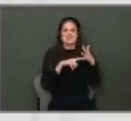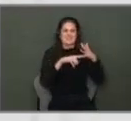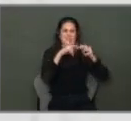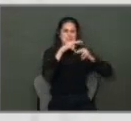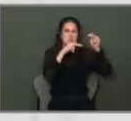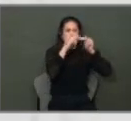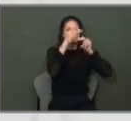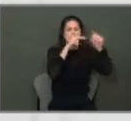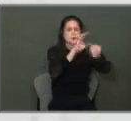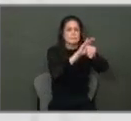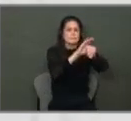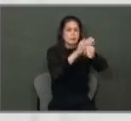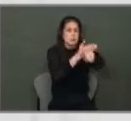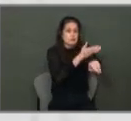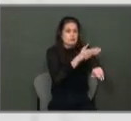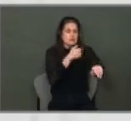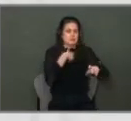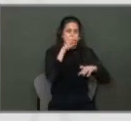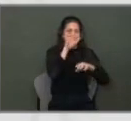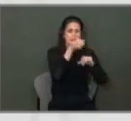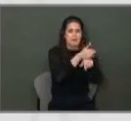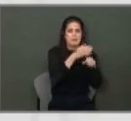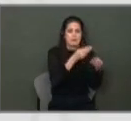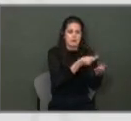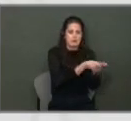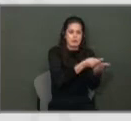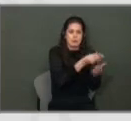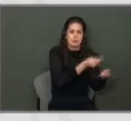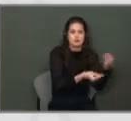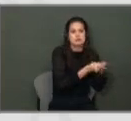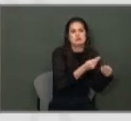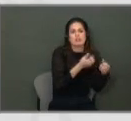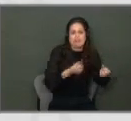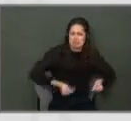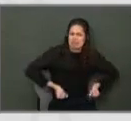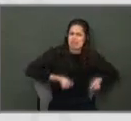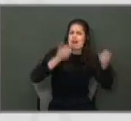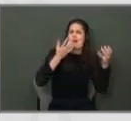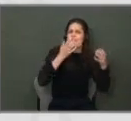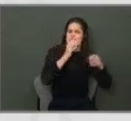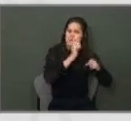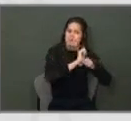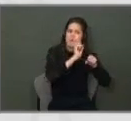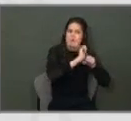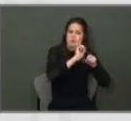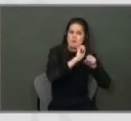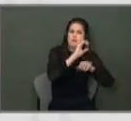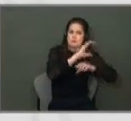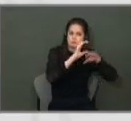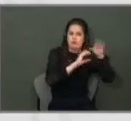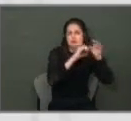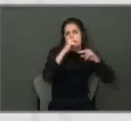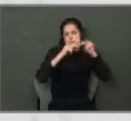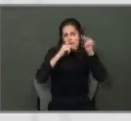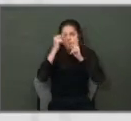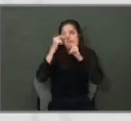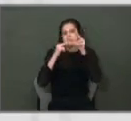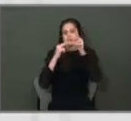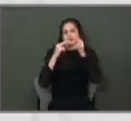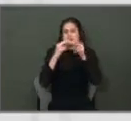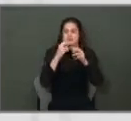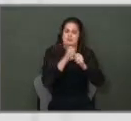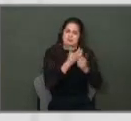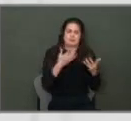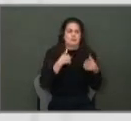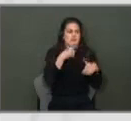improvements we have in the budget, we're gearing up for a lot of capital work over the next five years with the city. Everything